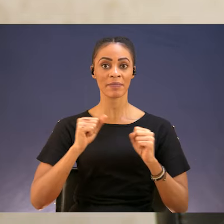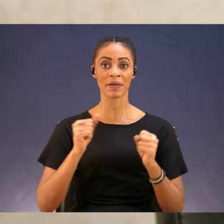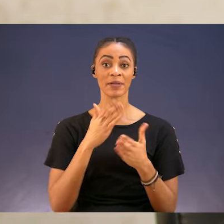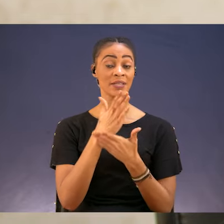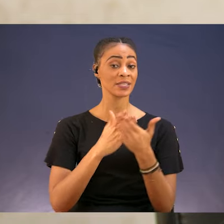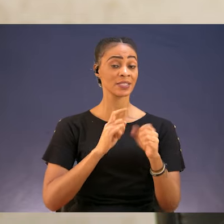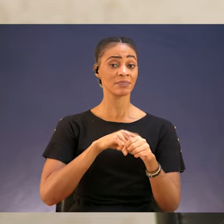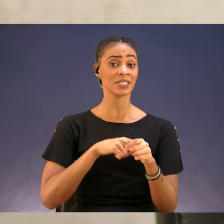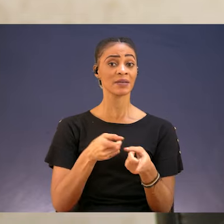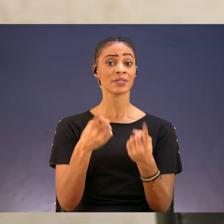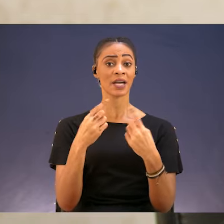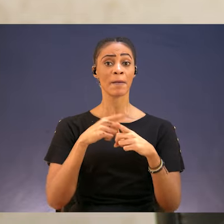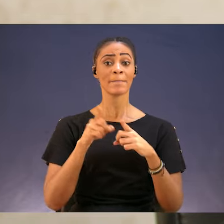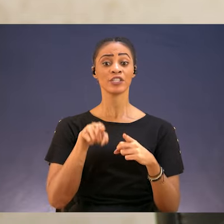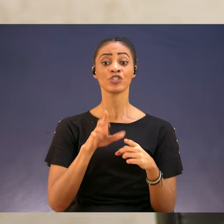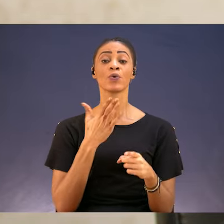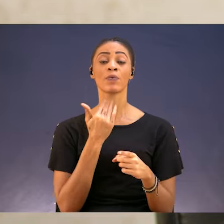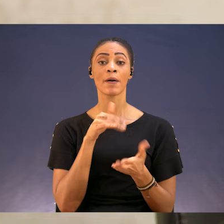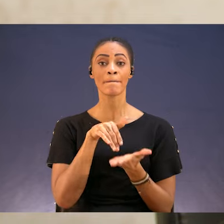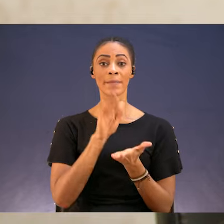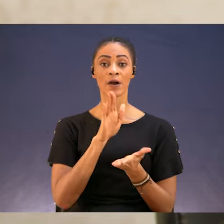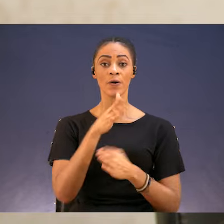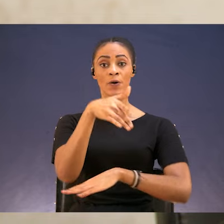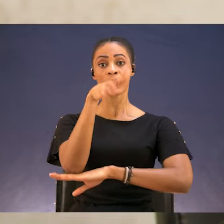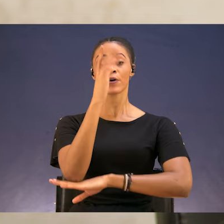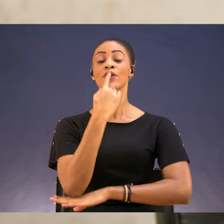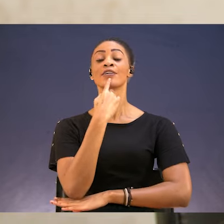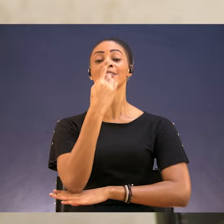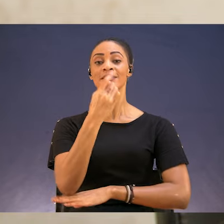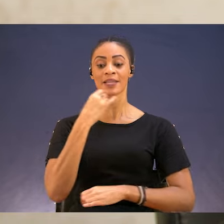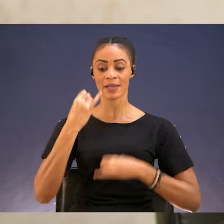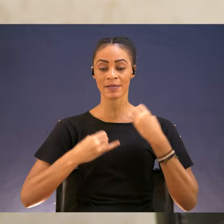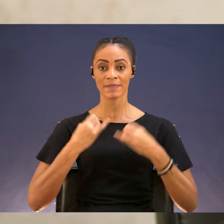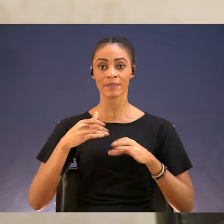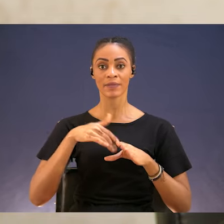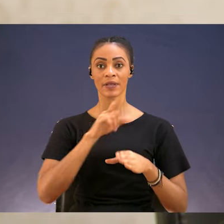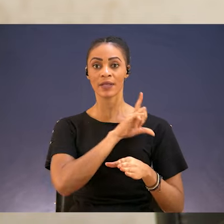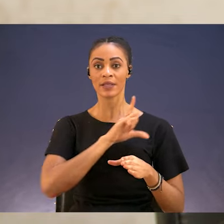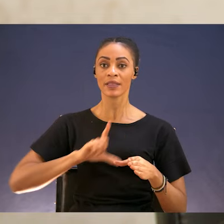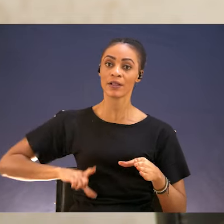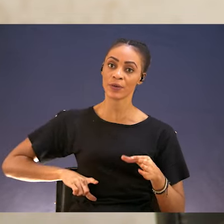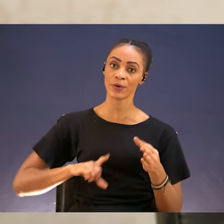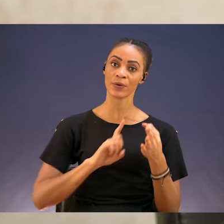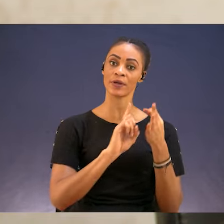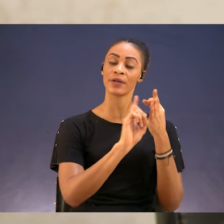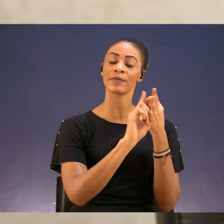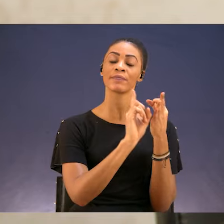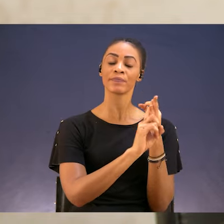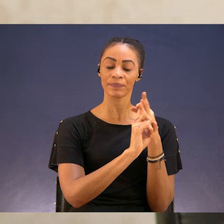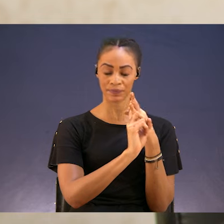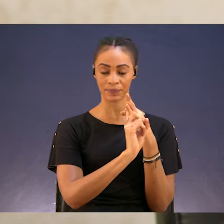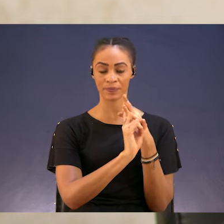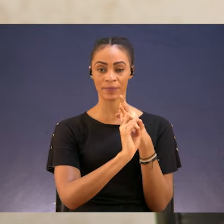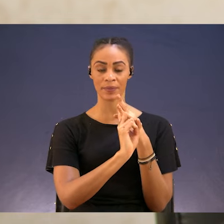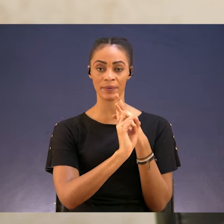Sometimes it will come and you want more. But the Lord is saying, delight yourself in the Lord. But thirdly, not only are we to trust in the Lord,